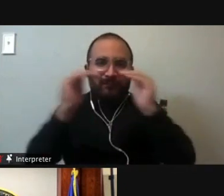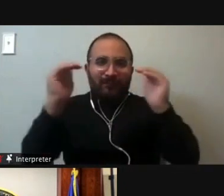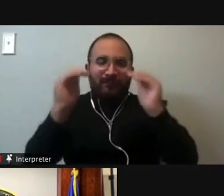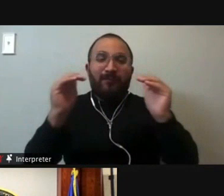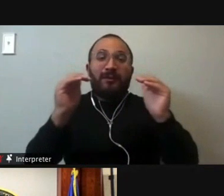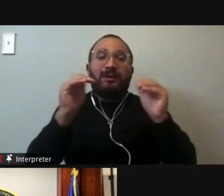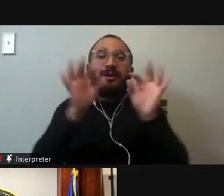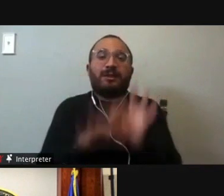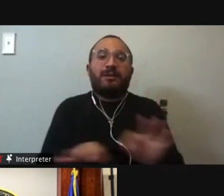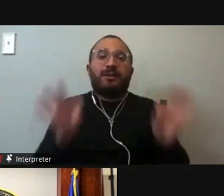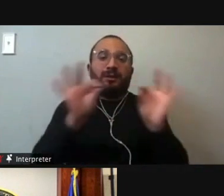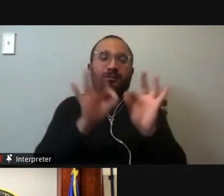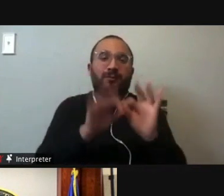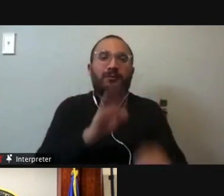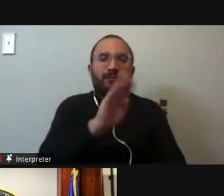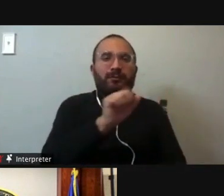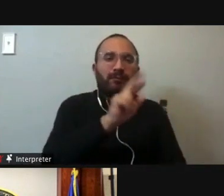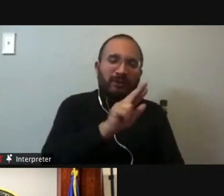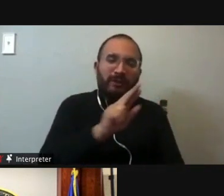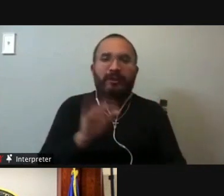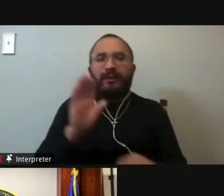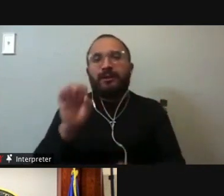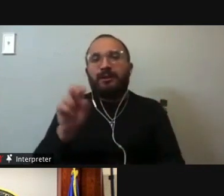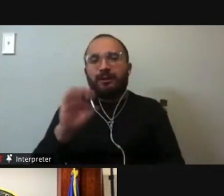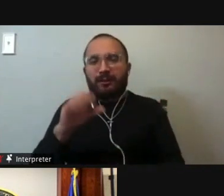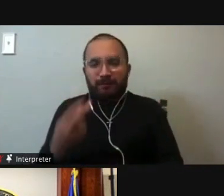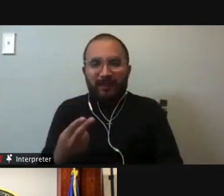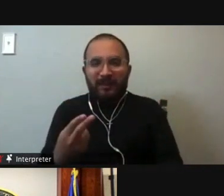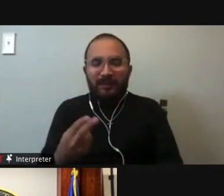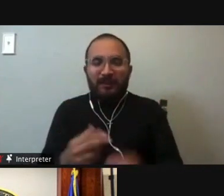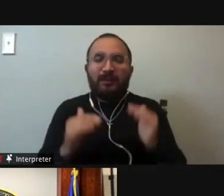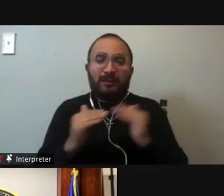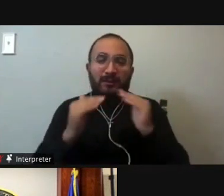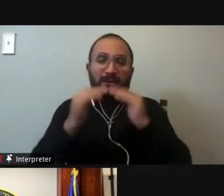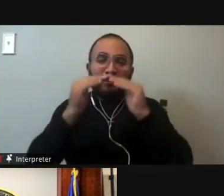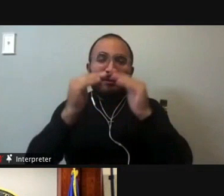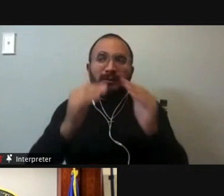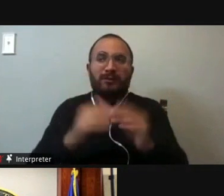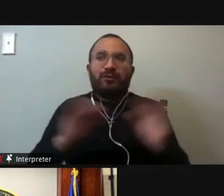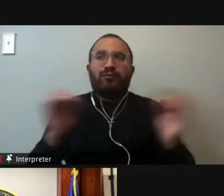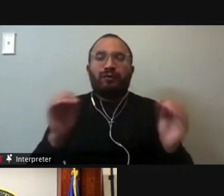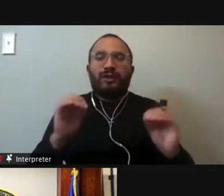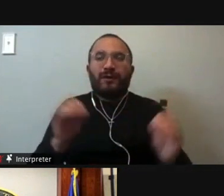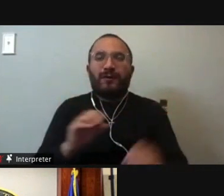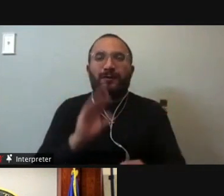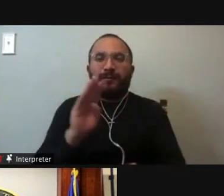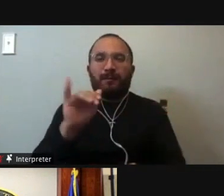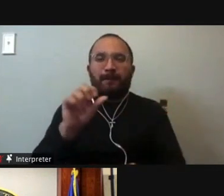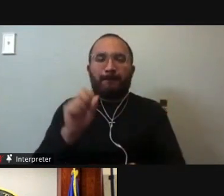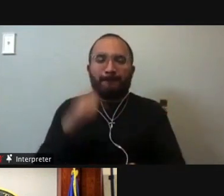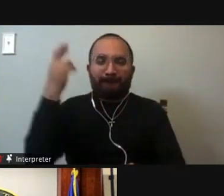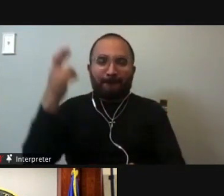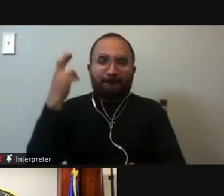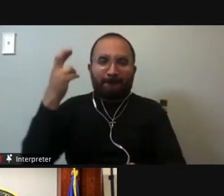bar and bench contribute to the perception of unfairness and bias. My professional literacy and